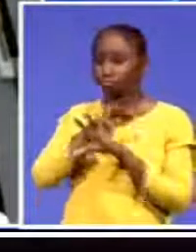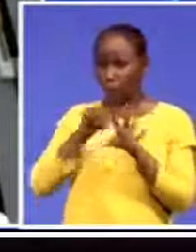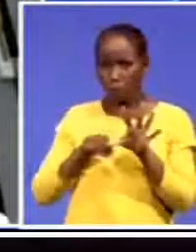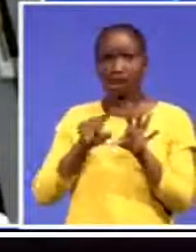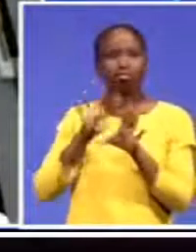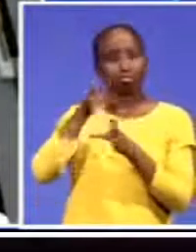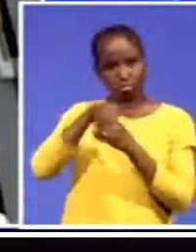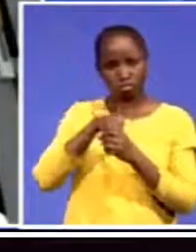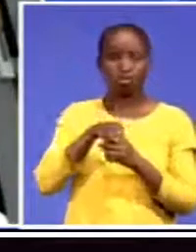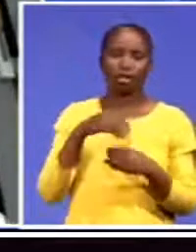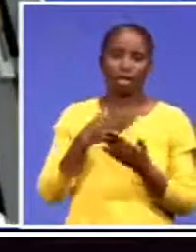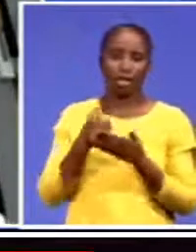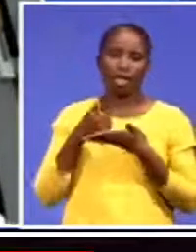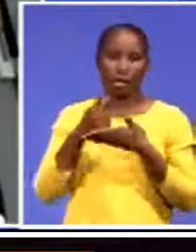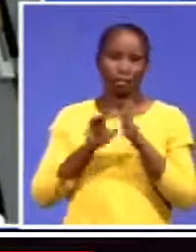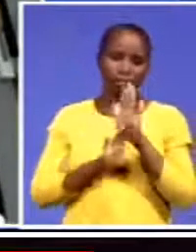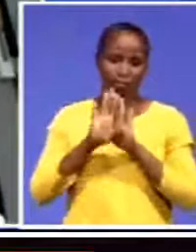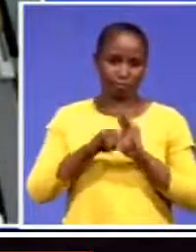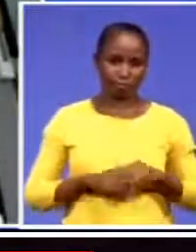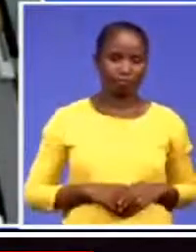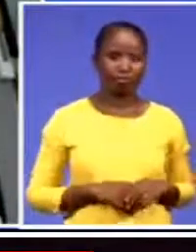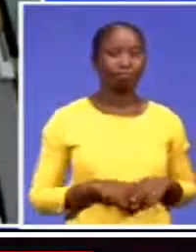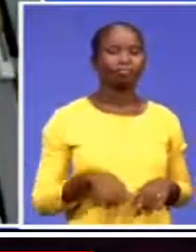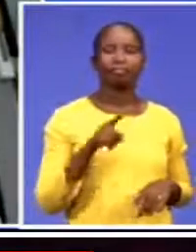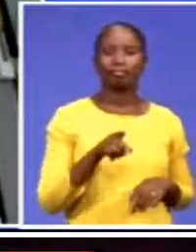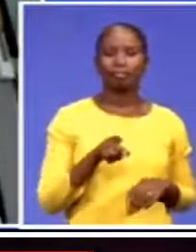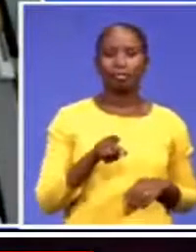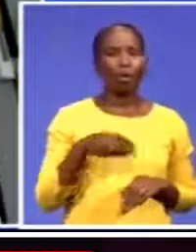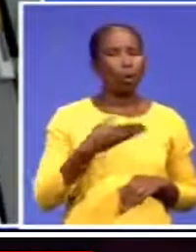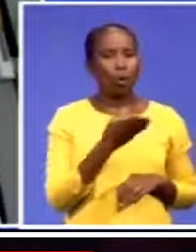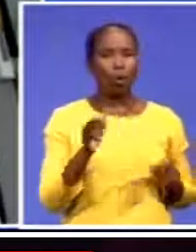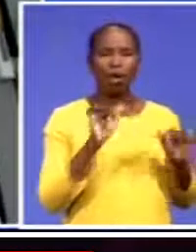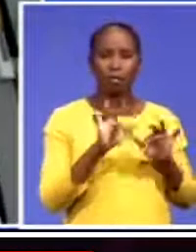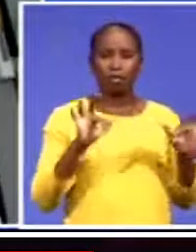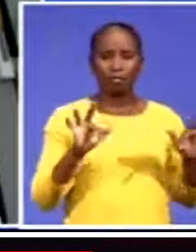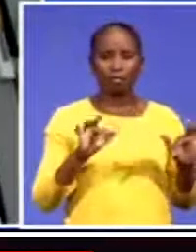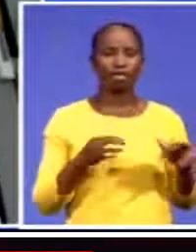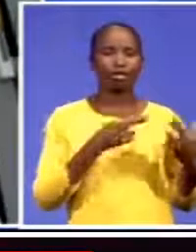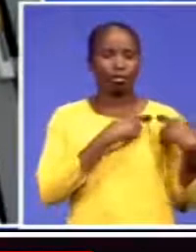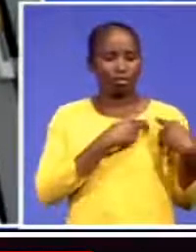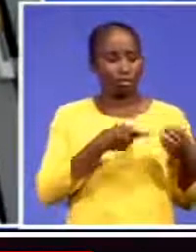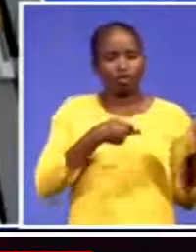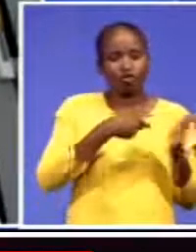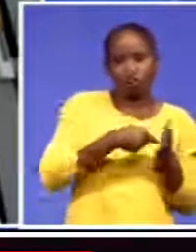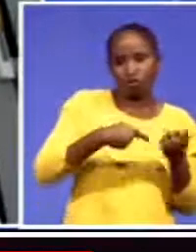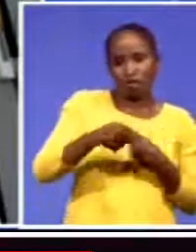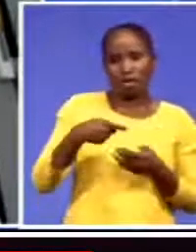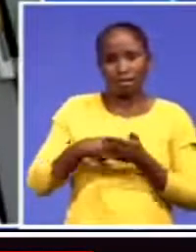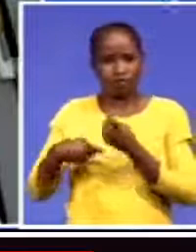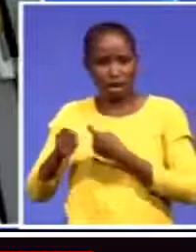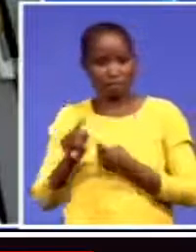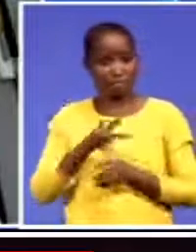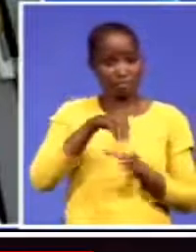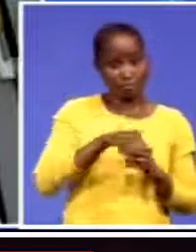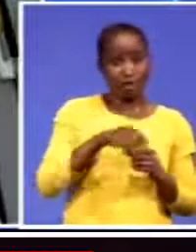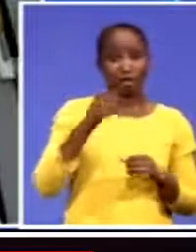how will the ambitions of all those traders attending this event be affected by the outcomes of COP26 that's just ended in Glasgow?